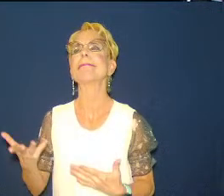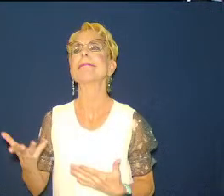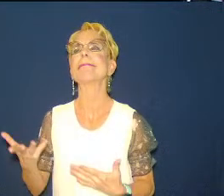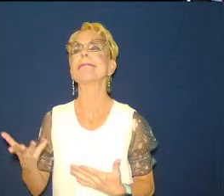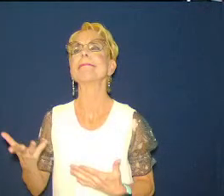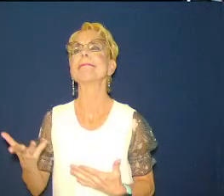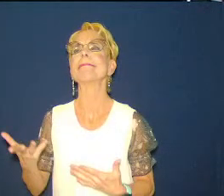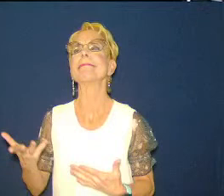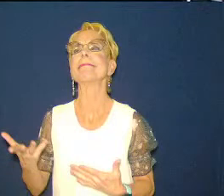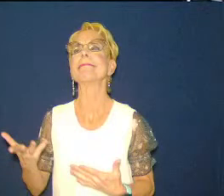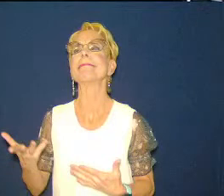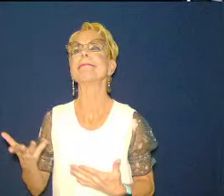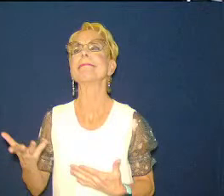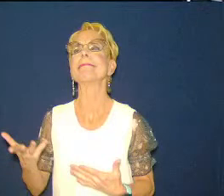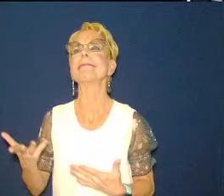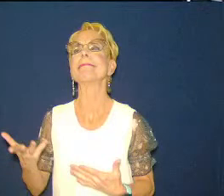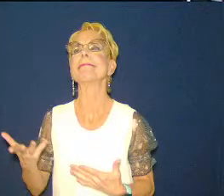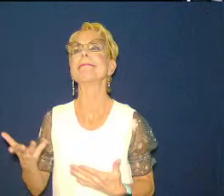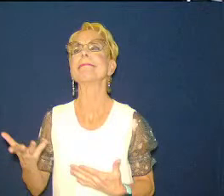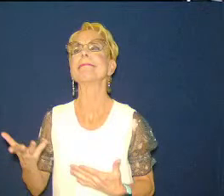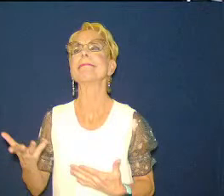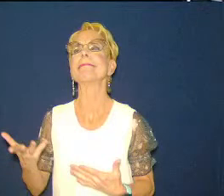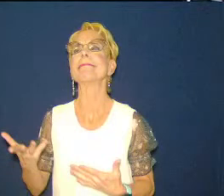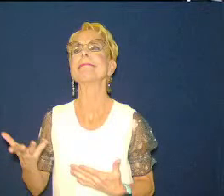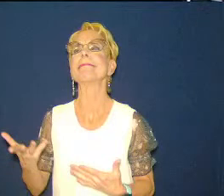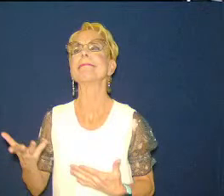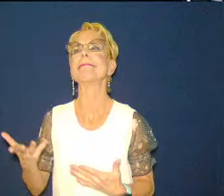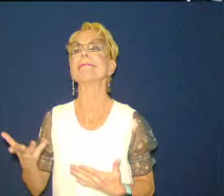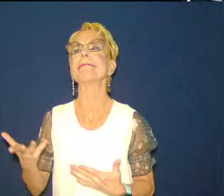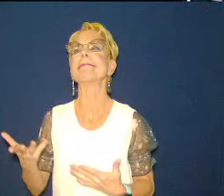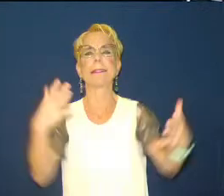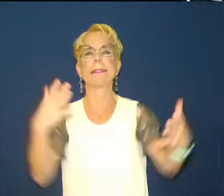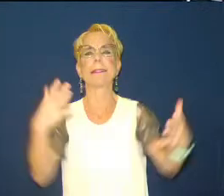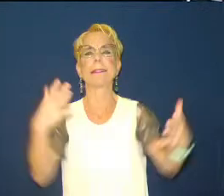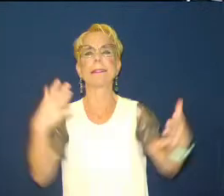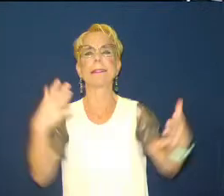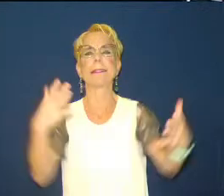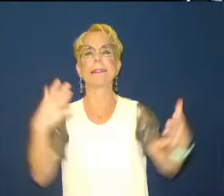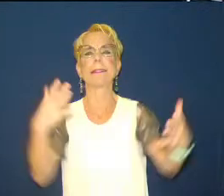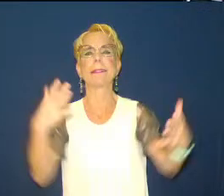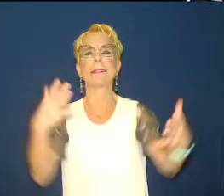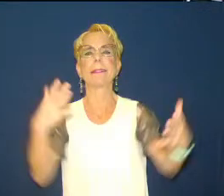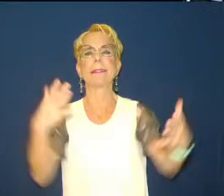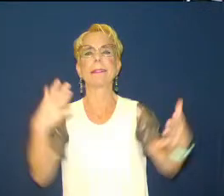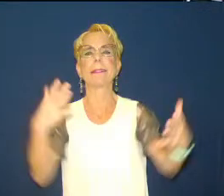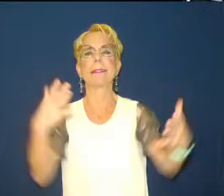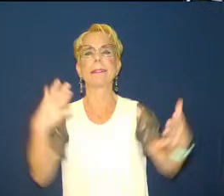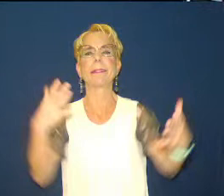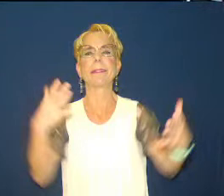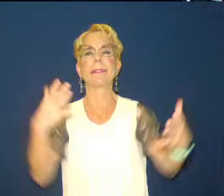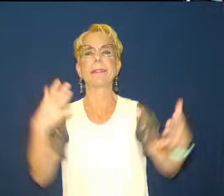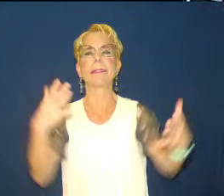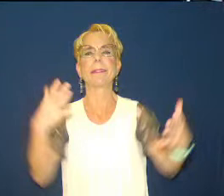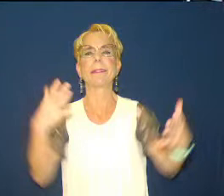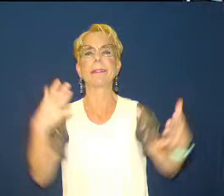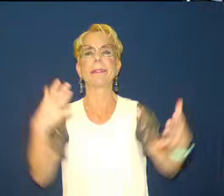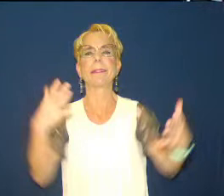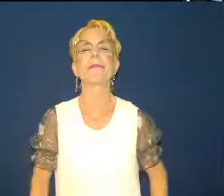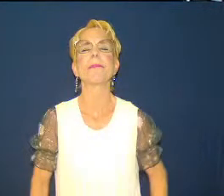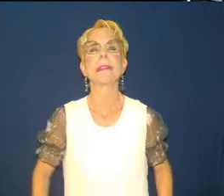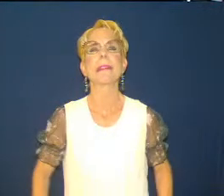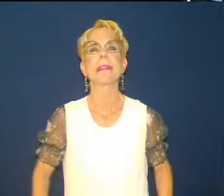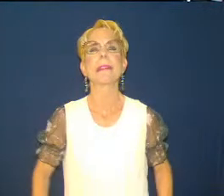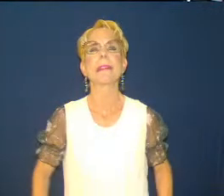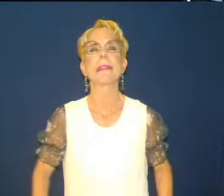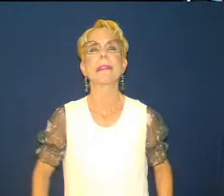living dead does anybody ever watch that yeah that's cool with it i mean seriously and matter of fact let me read to you a few um bullet points